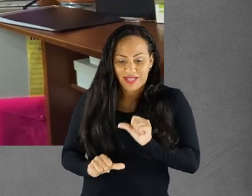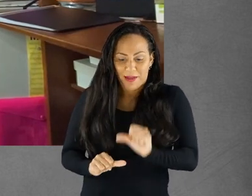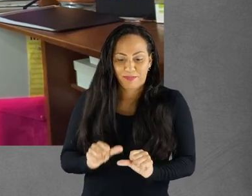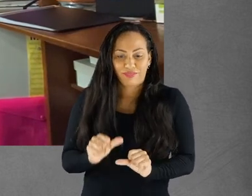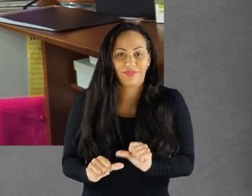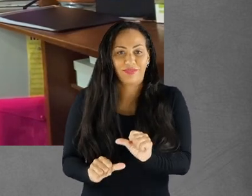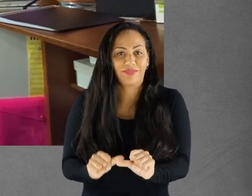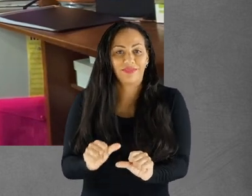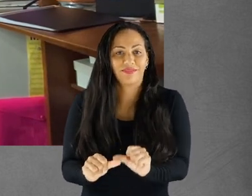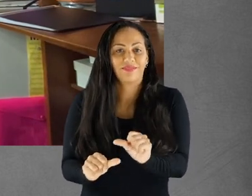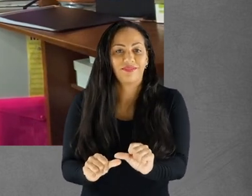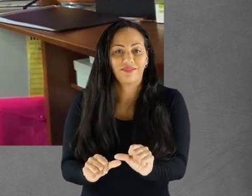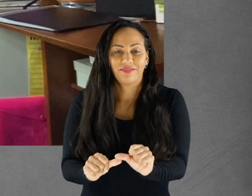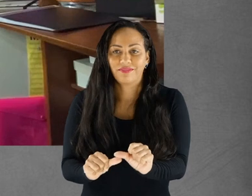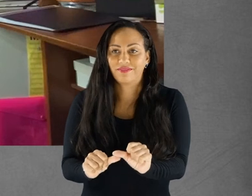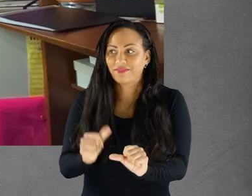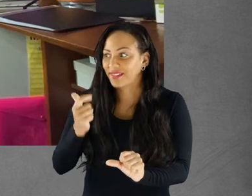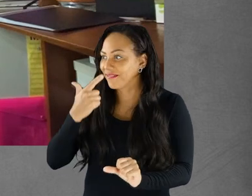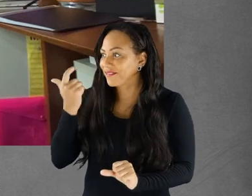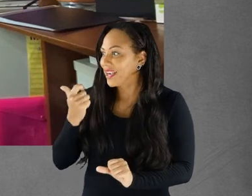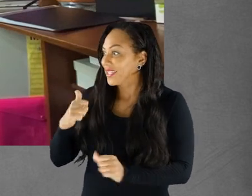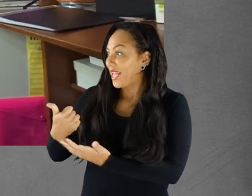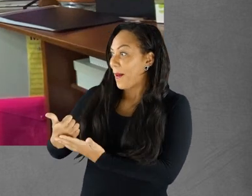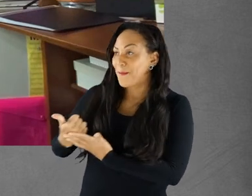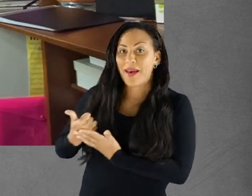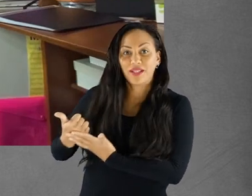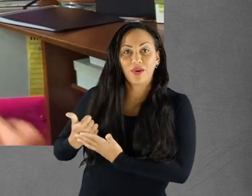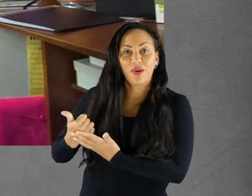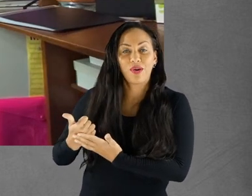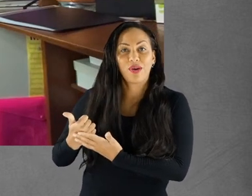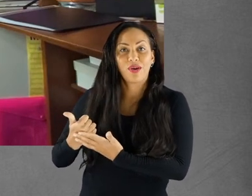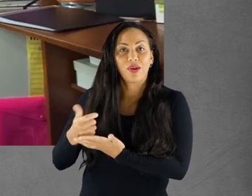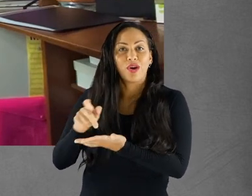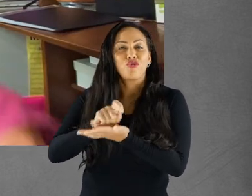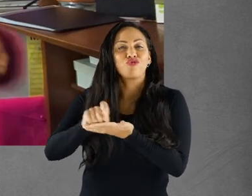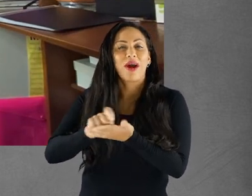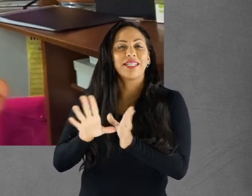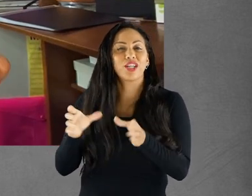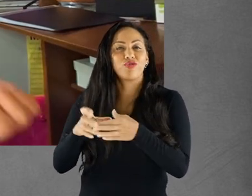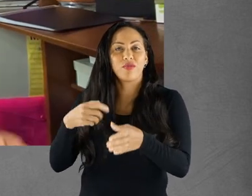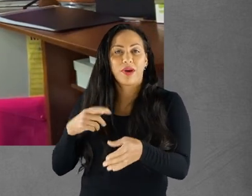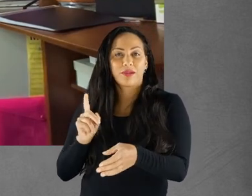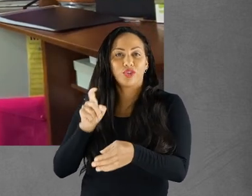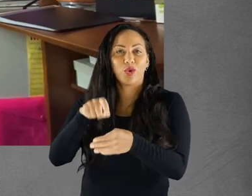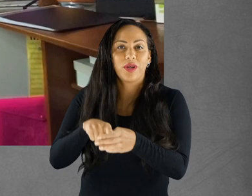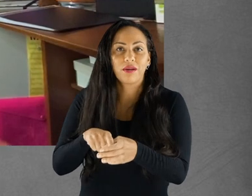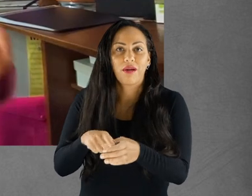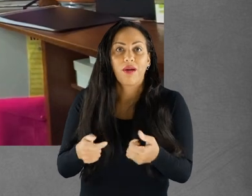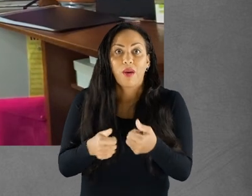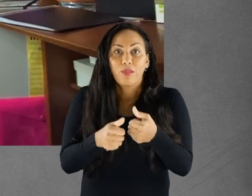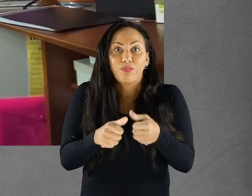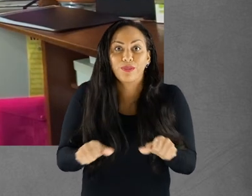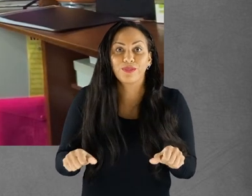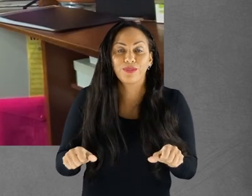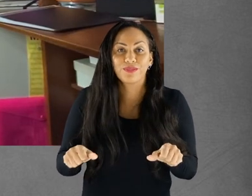are finding a mentor and joining a writing group which finally led to me